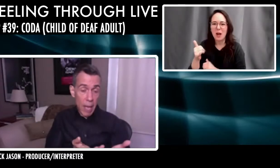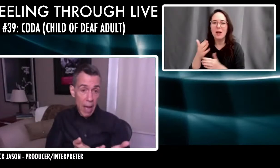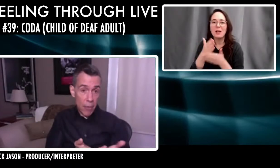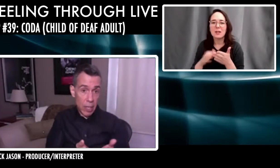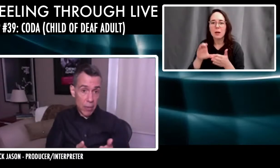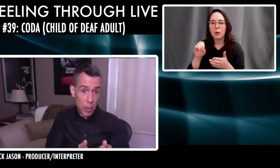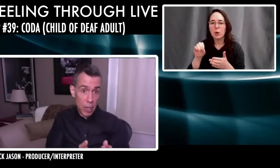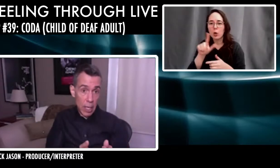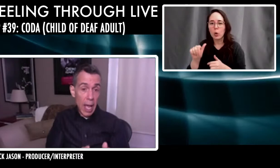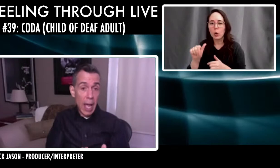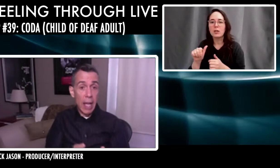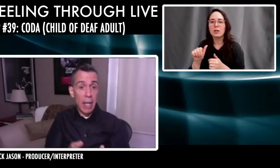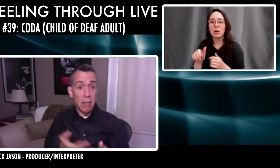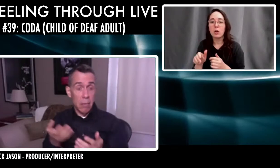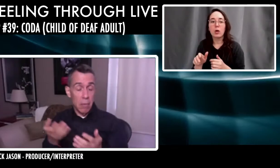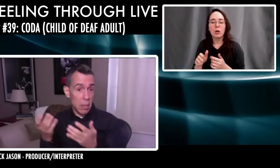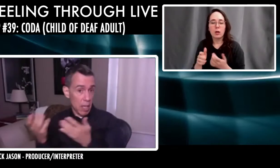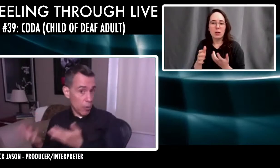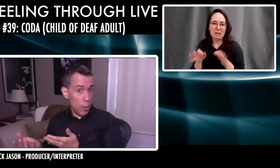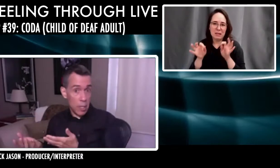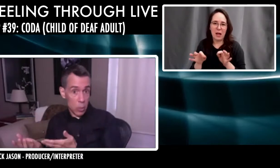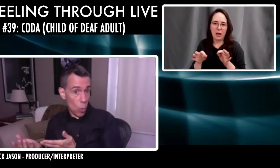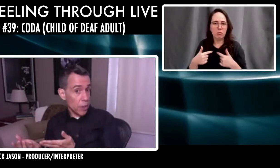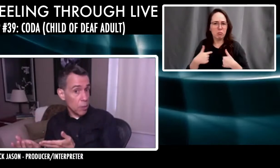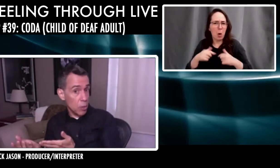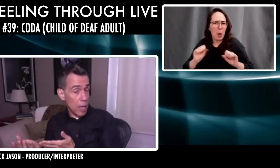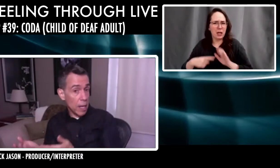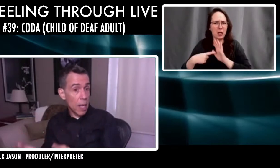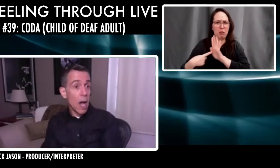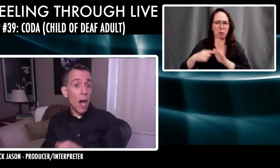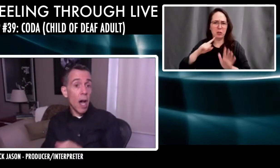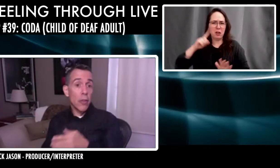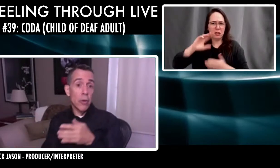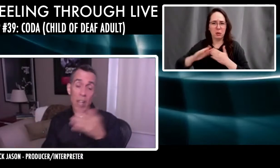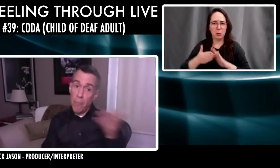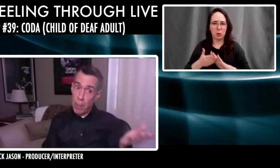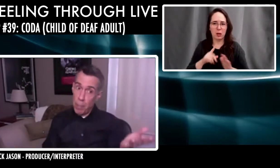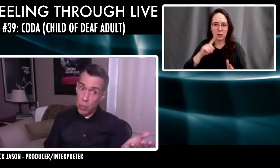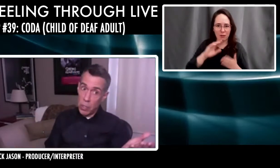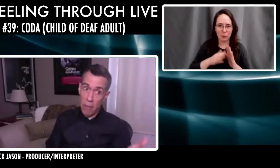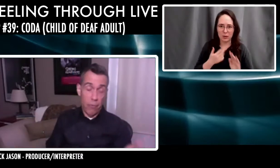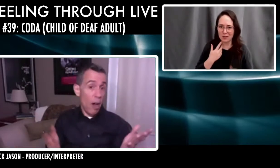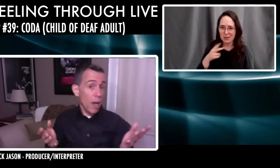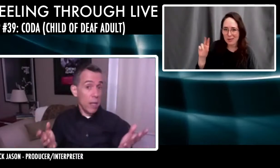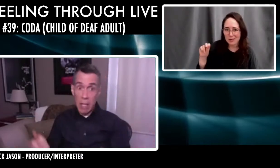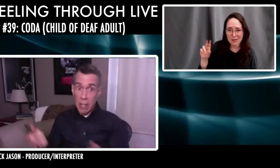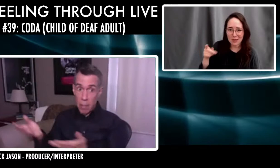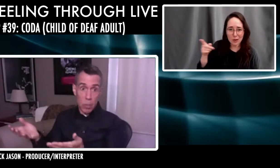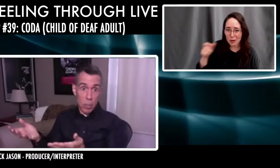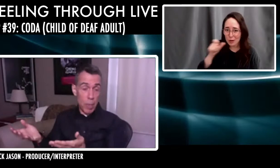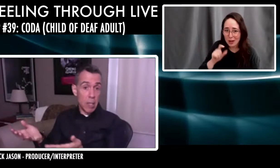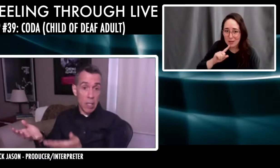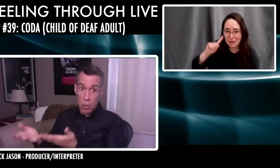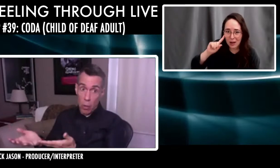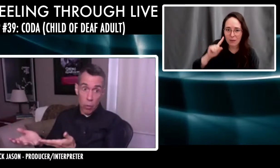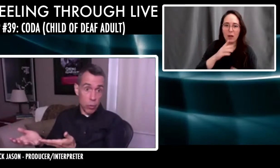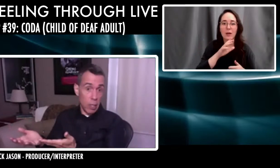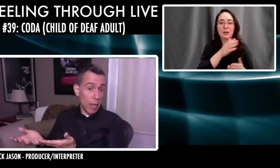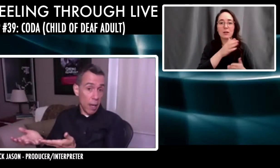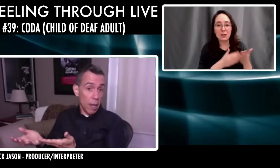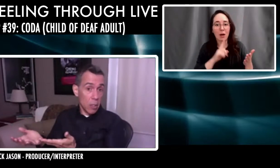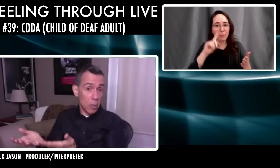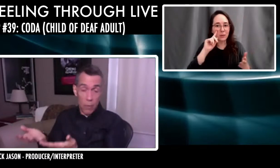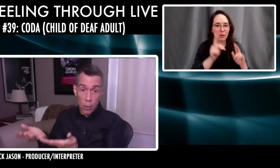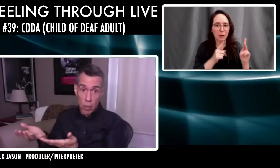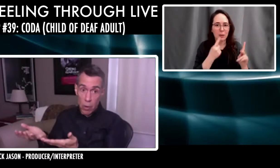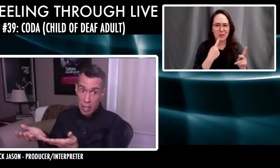on behalf of the deaf community and the deaf community doesn't want them to do that. Other deaf people say, fine, let them speak, because they're culturally